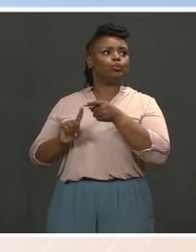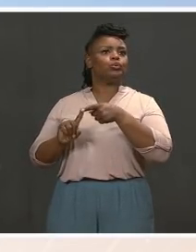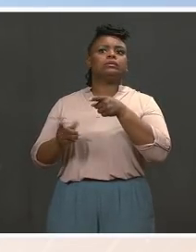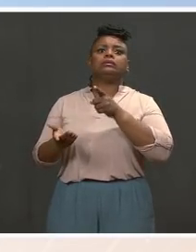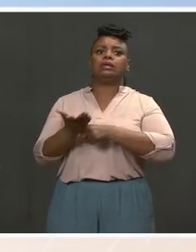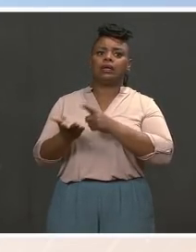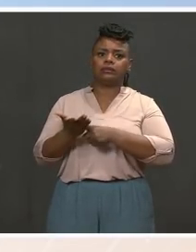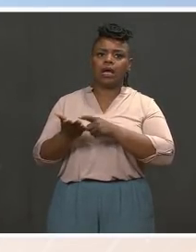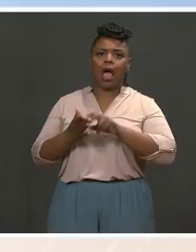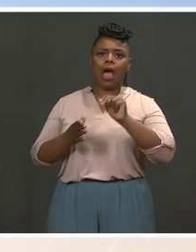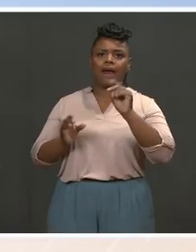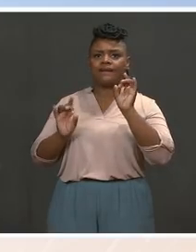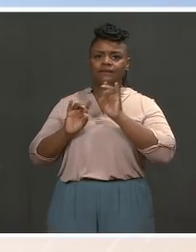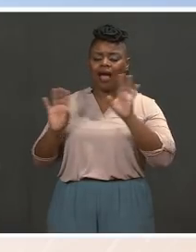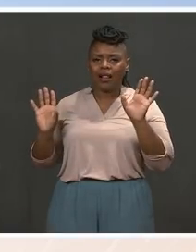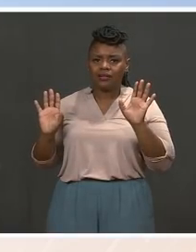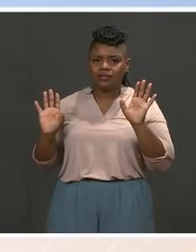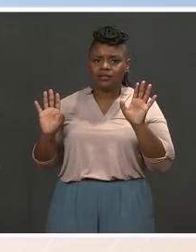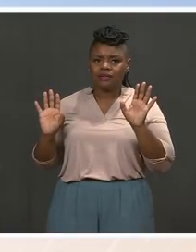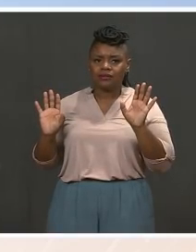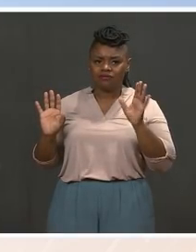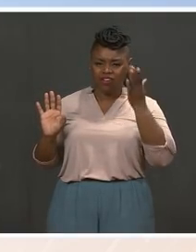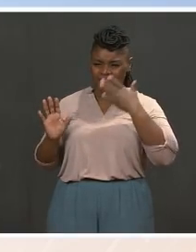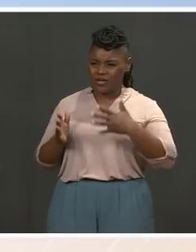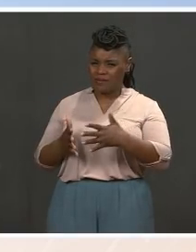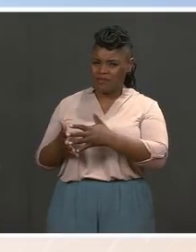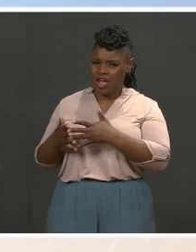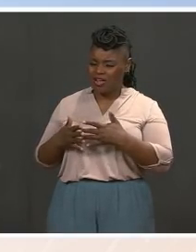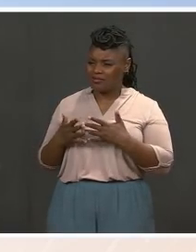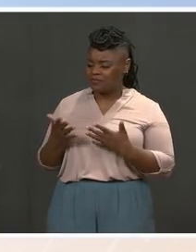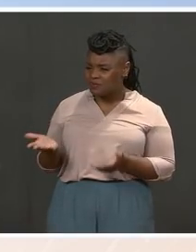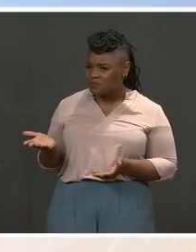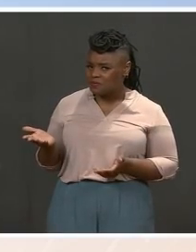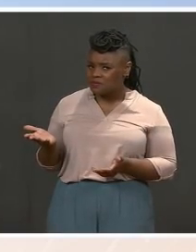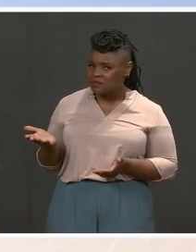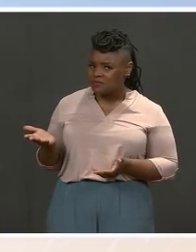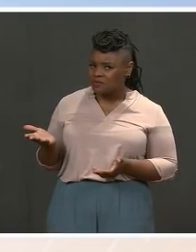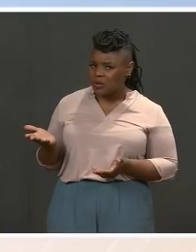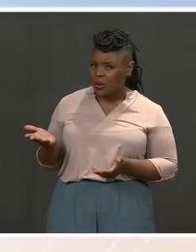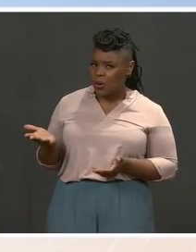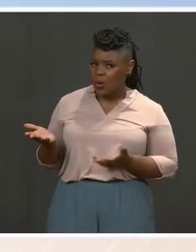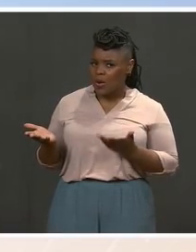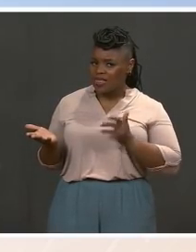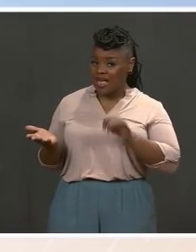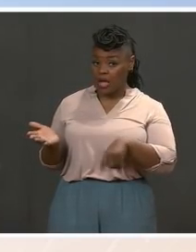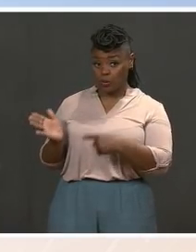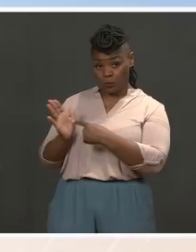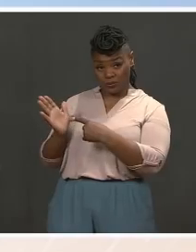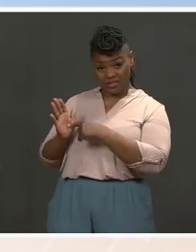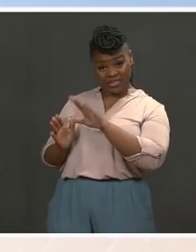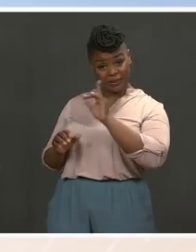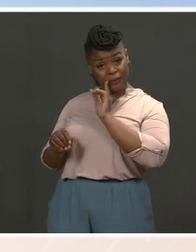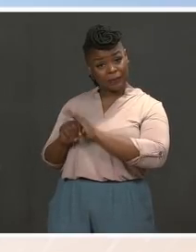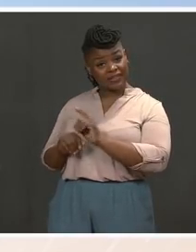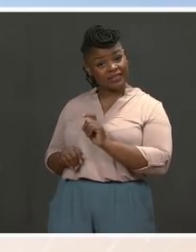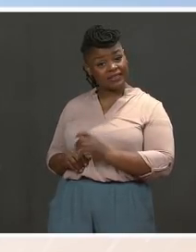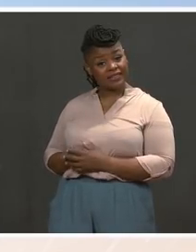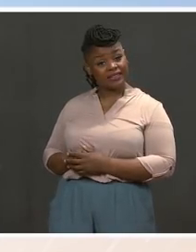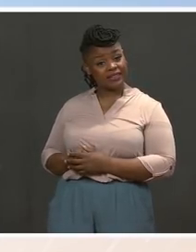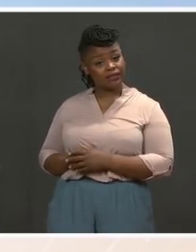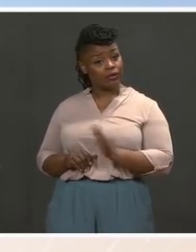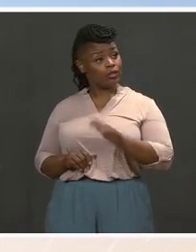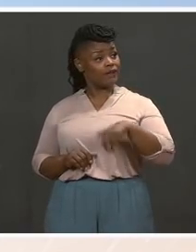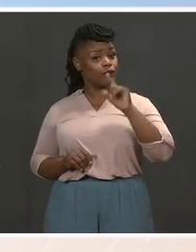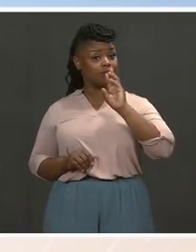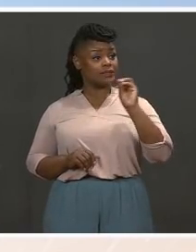on camera in America. What does that say about his commitment or how much political capital he's willing to spend on this issue? MS. Well, I